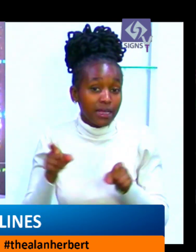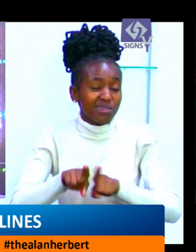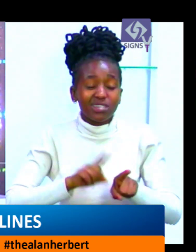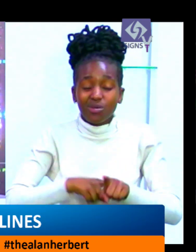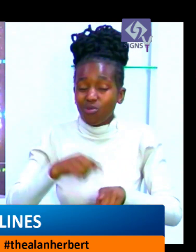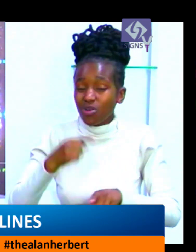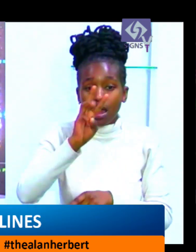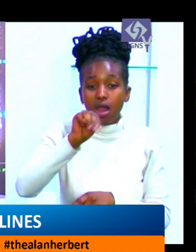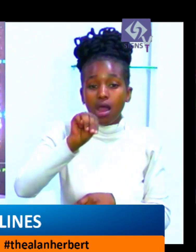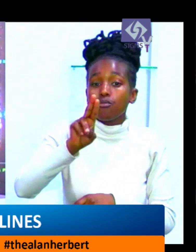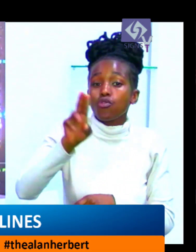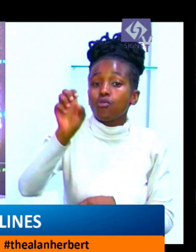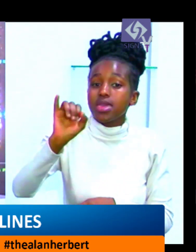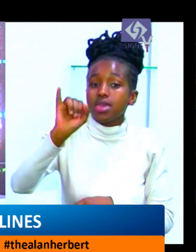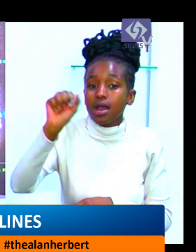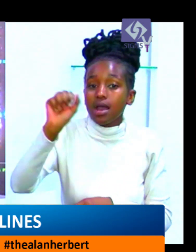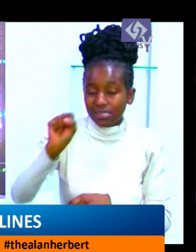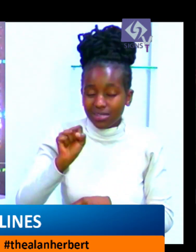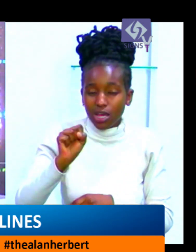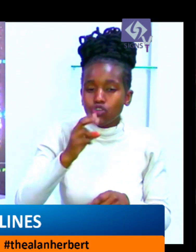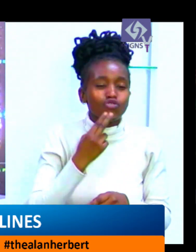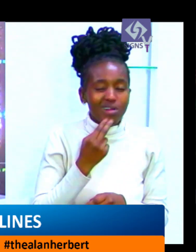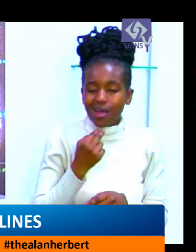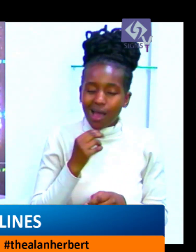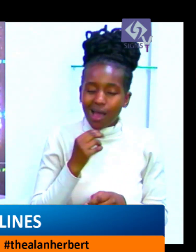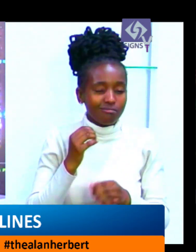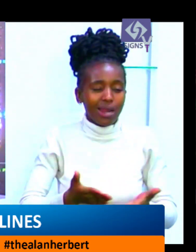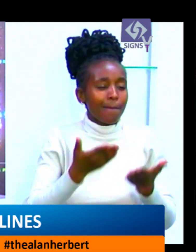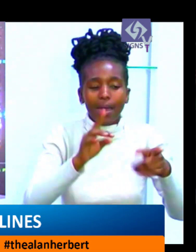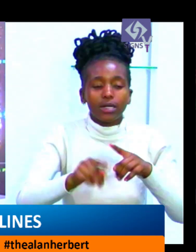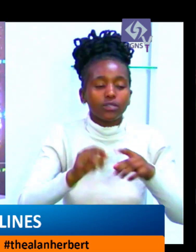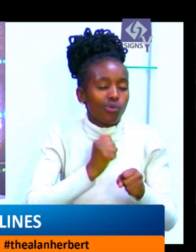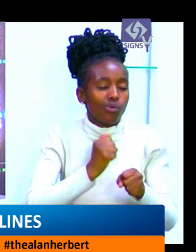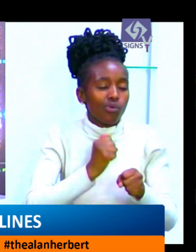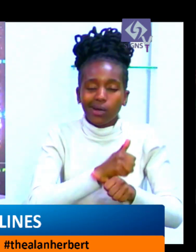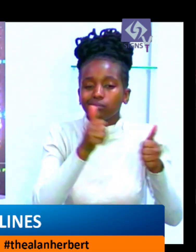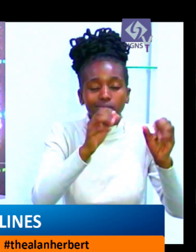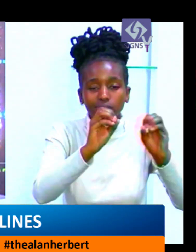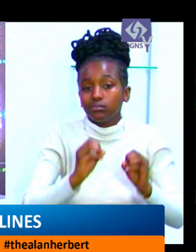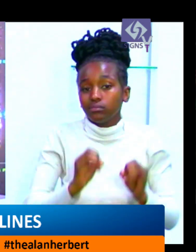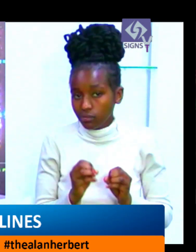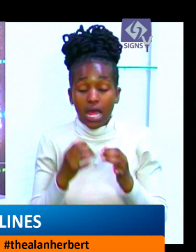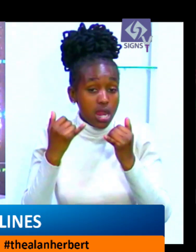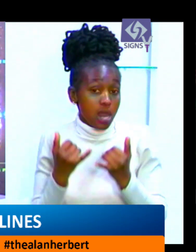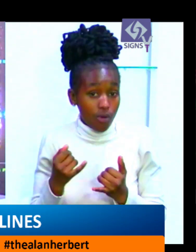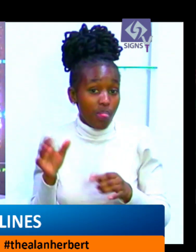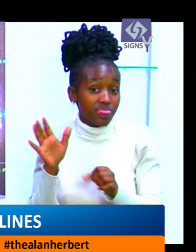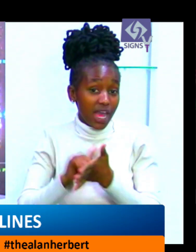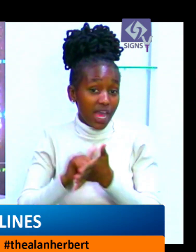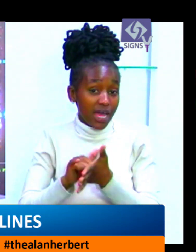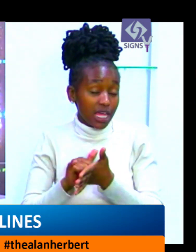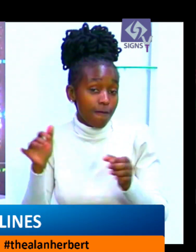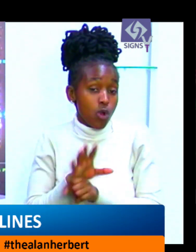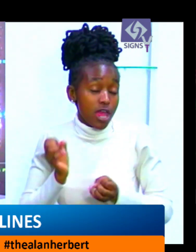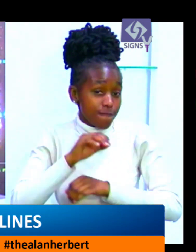court tussles continue, the government with its 20% stake in the company is once again promising to inject life into the